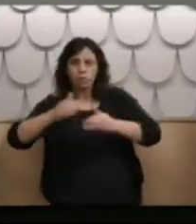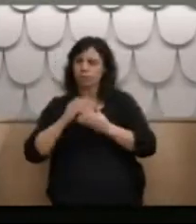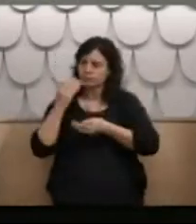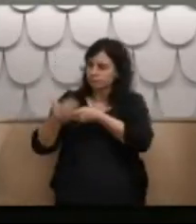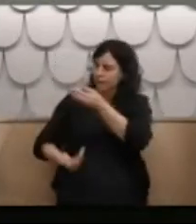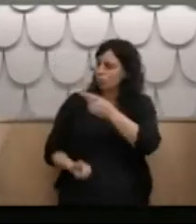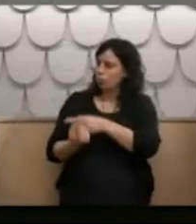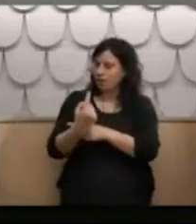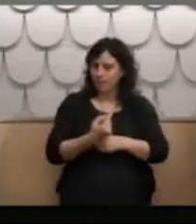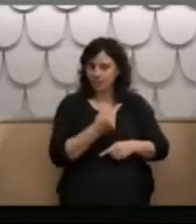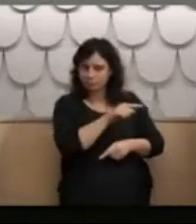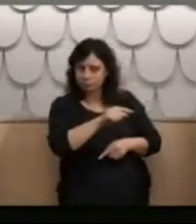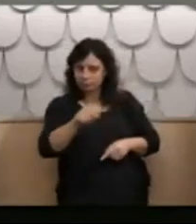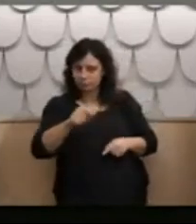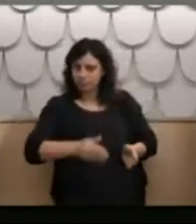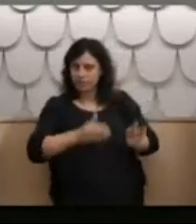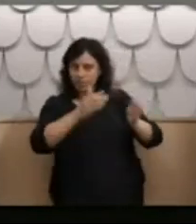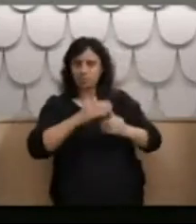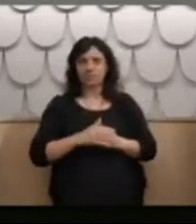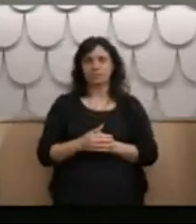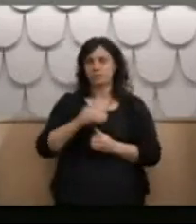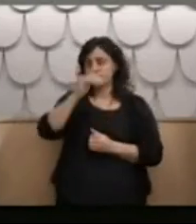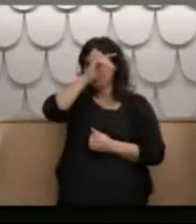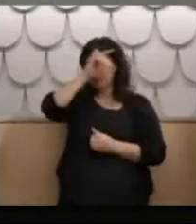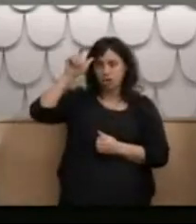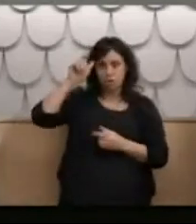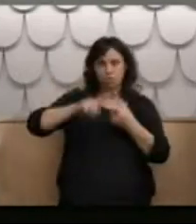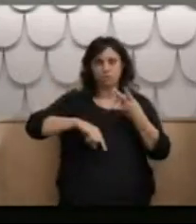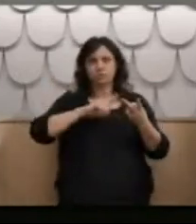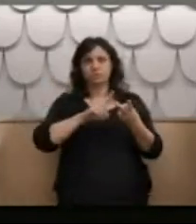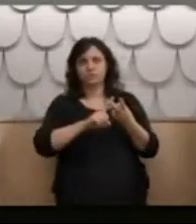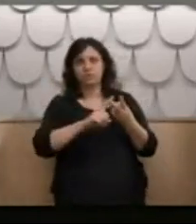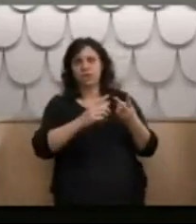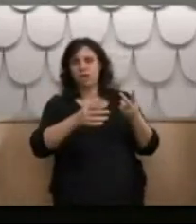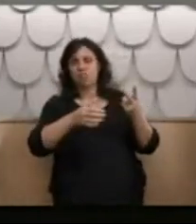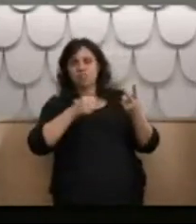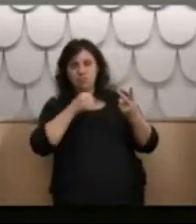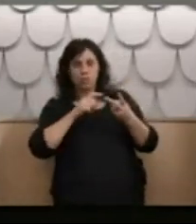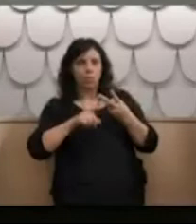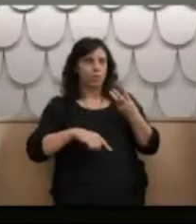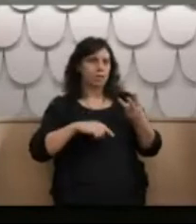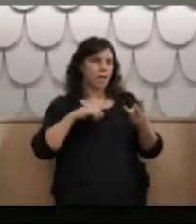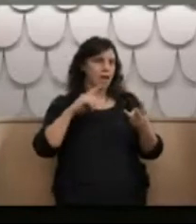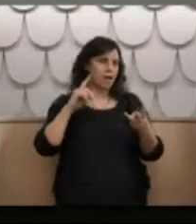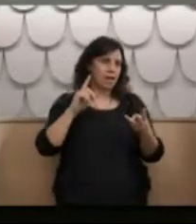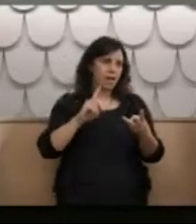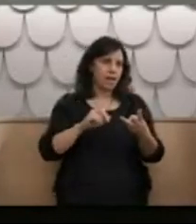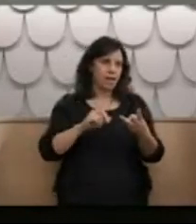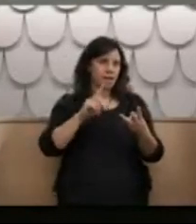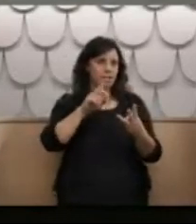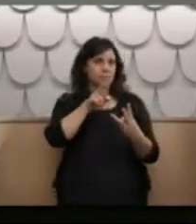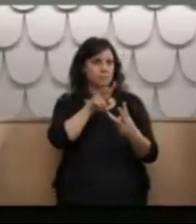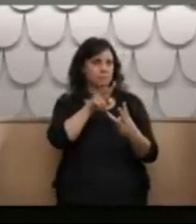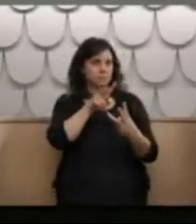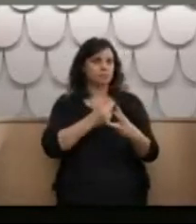There was a nurse and a journalist and a woman who had been in Lake Alice as a teenager. We pointed out the dormitories, the day